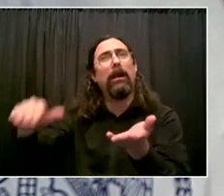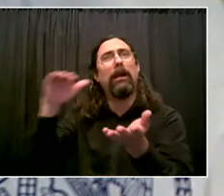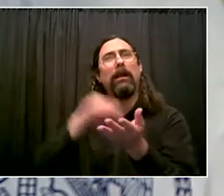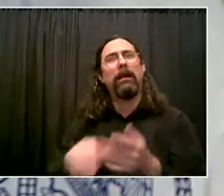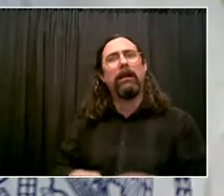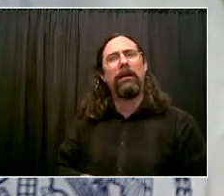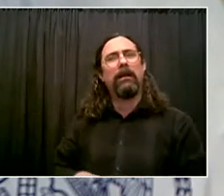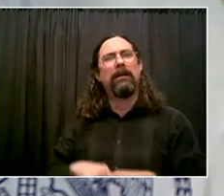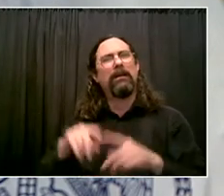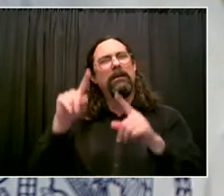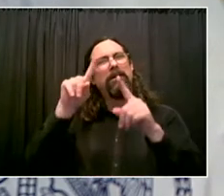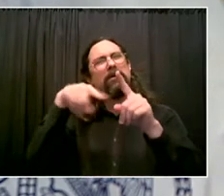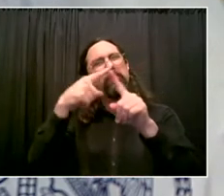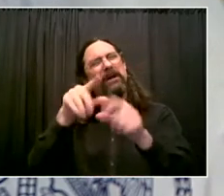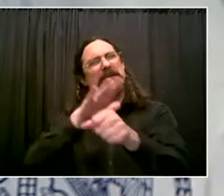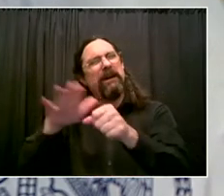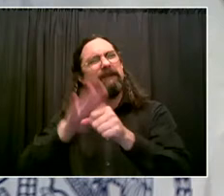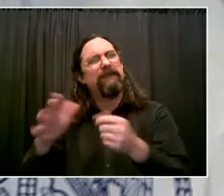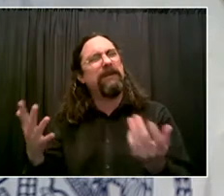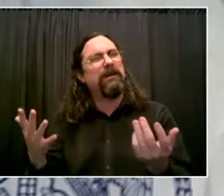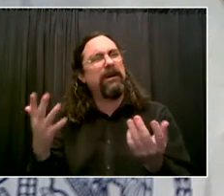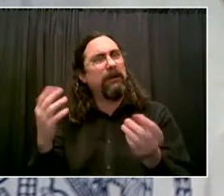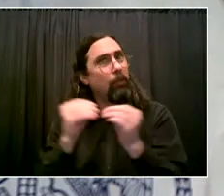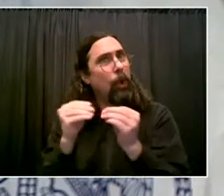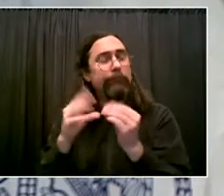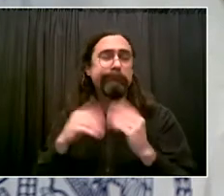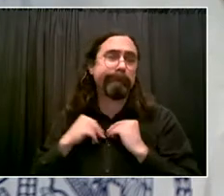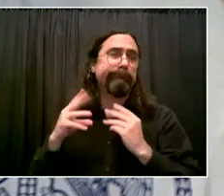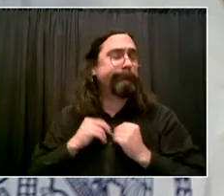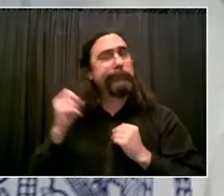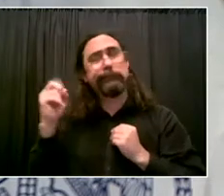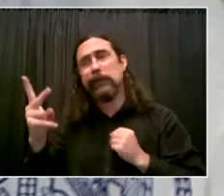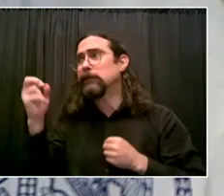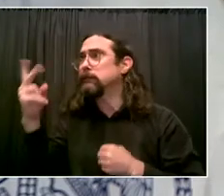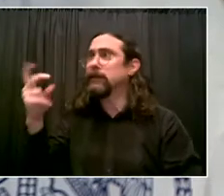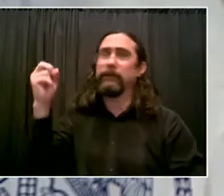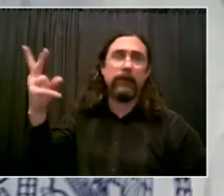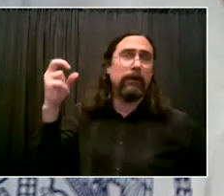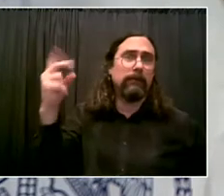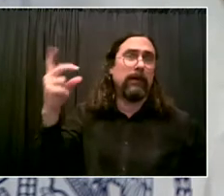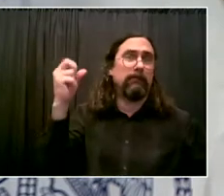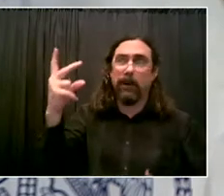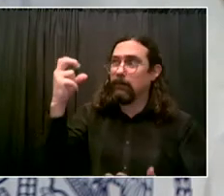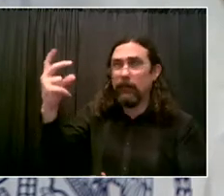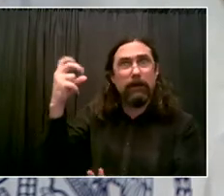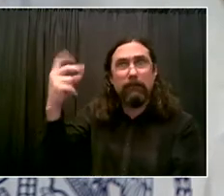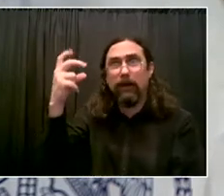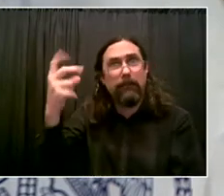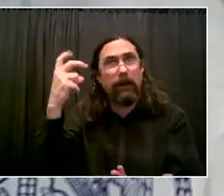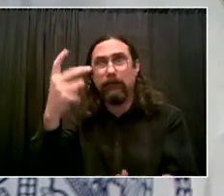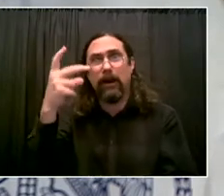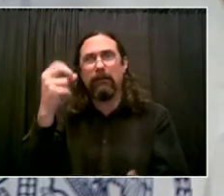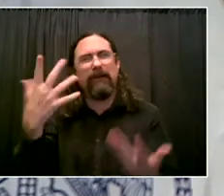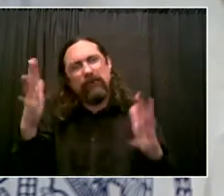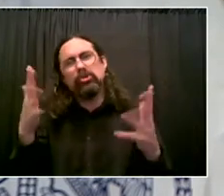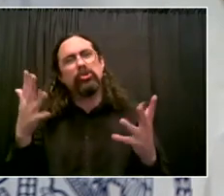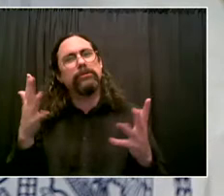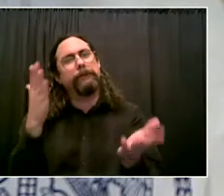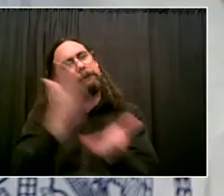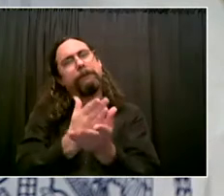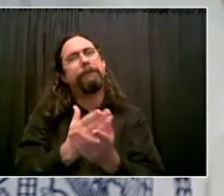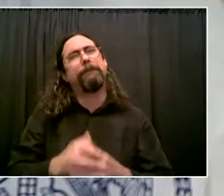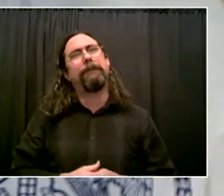We have been talking for weeks now with the state legislature, and there's something that we can all do together that would really